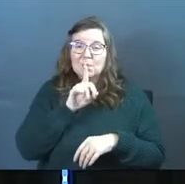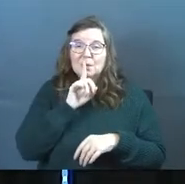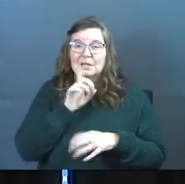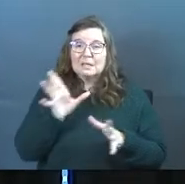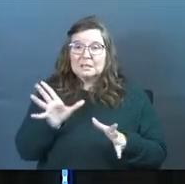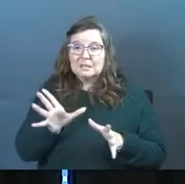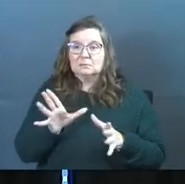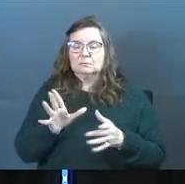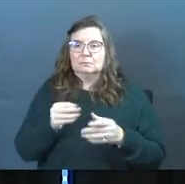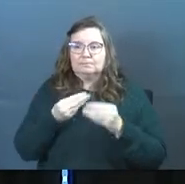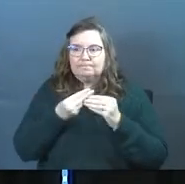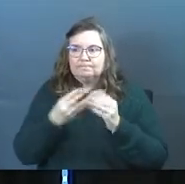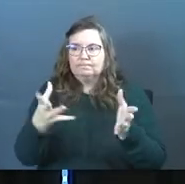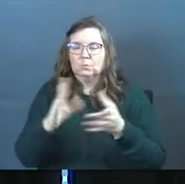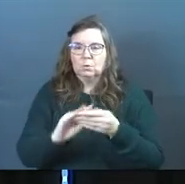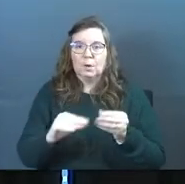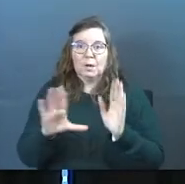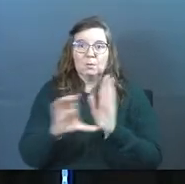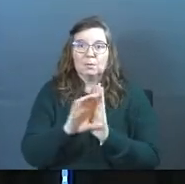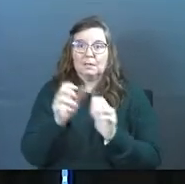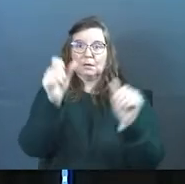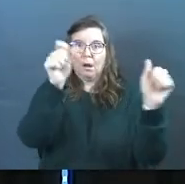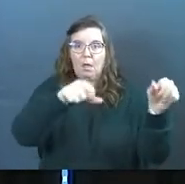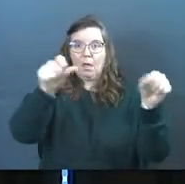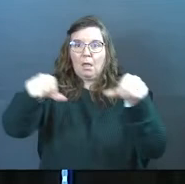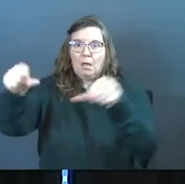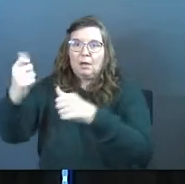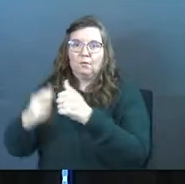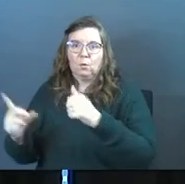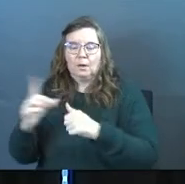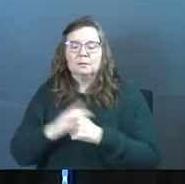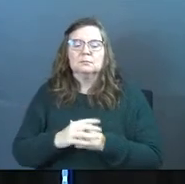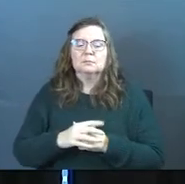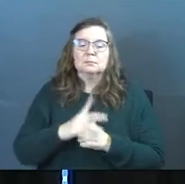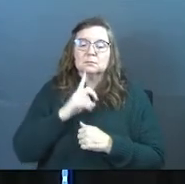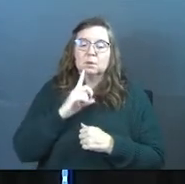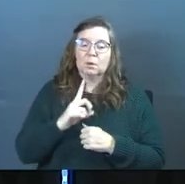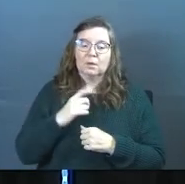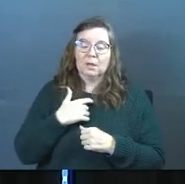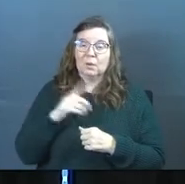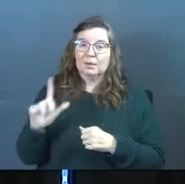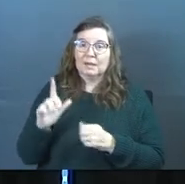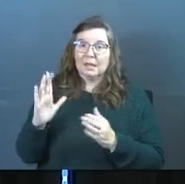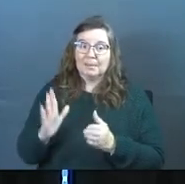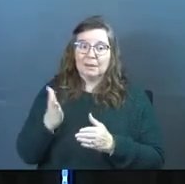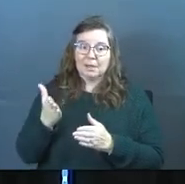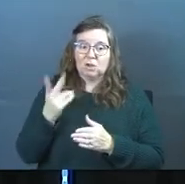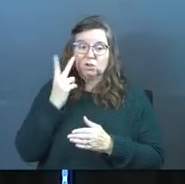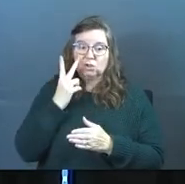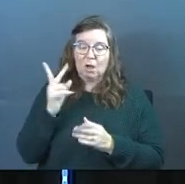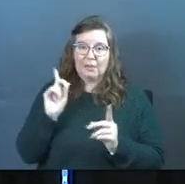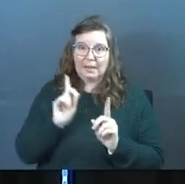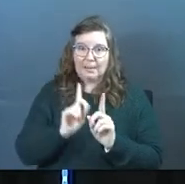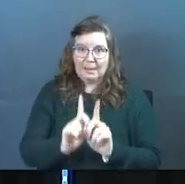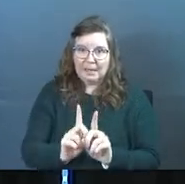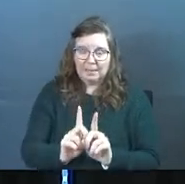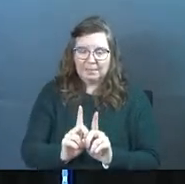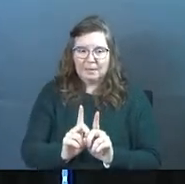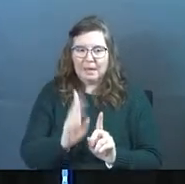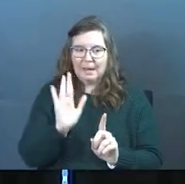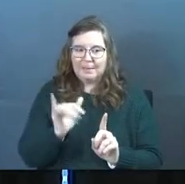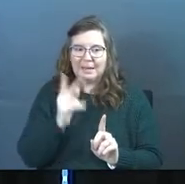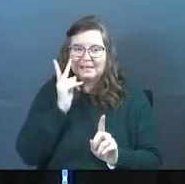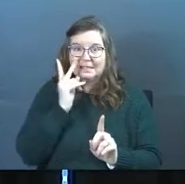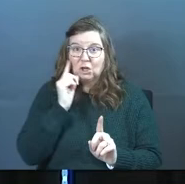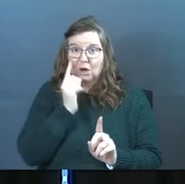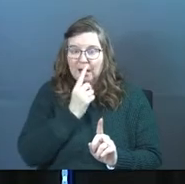really pushed this story out and her picture was everywhere. And so there was the librarian there, saw them come in. And just